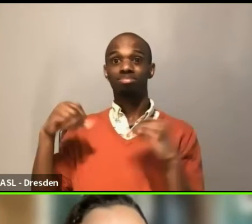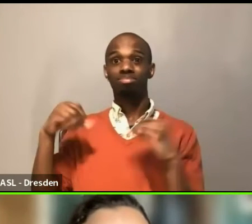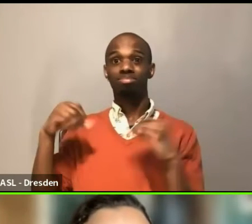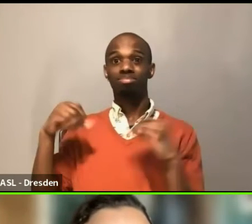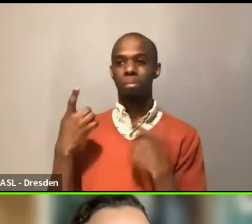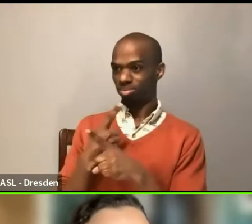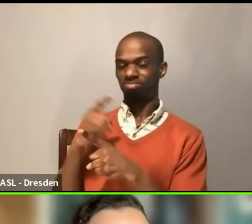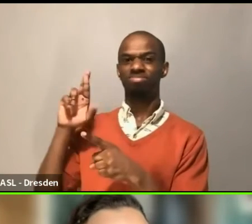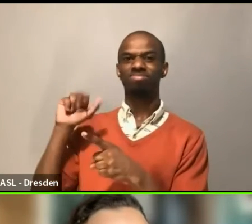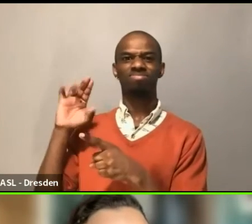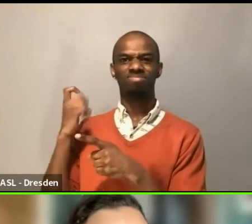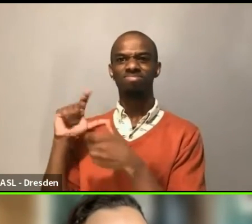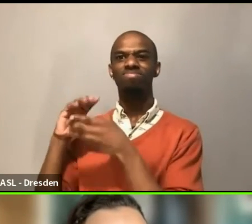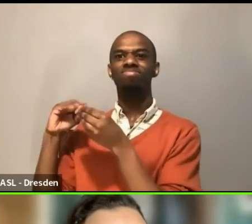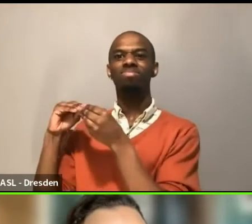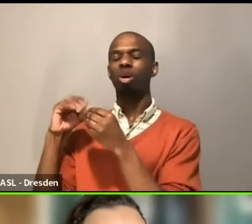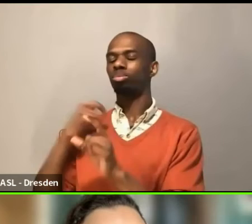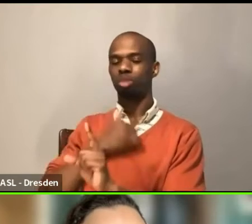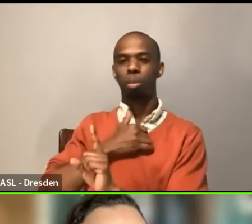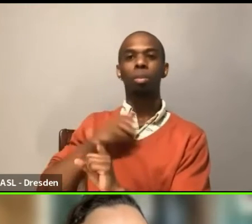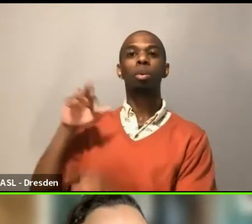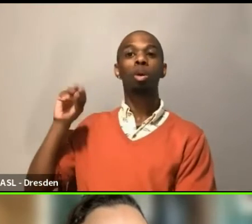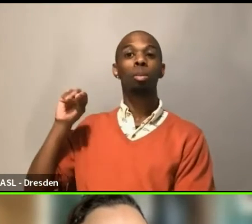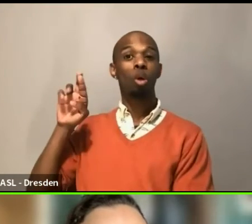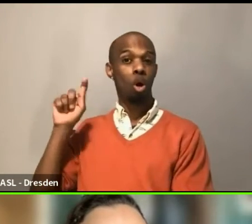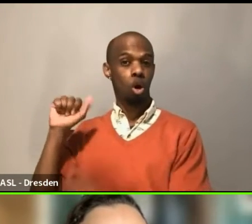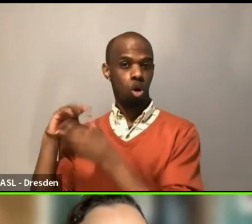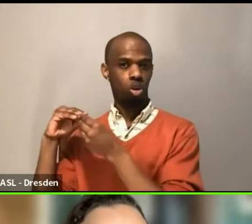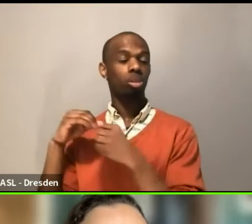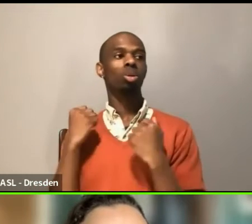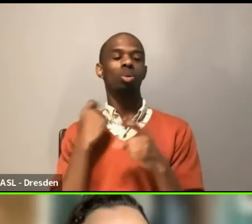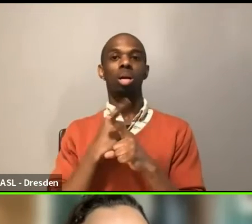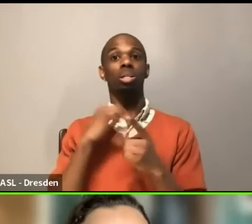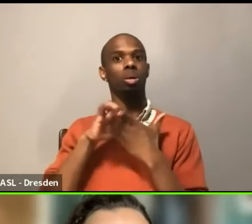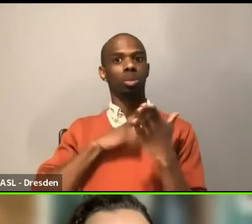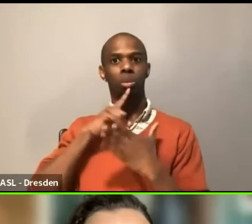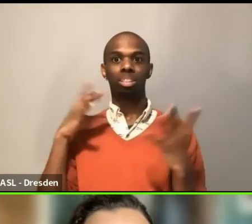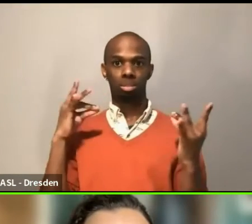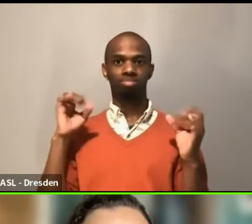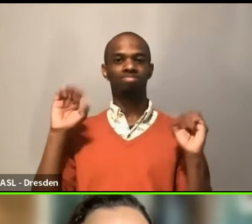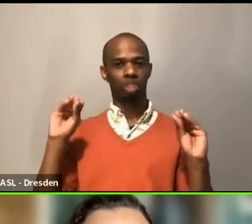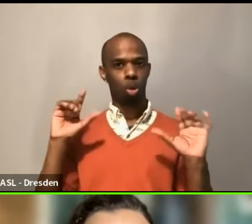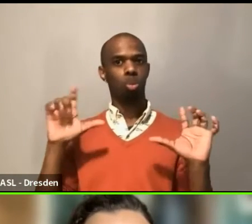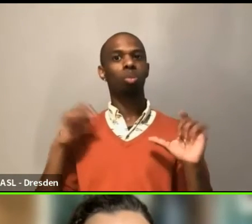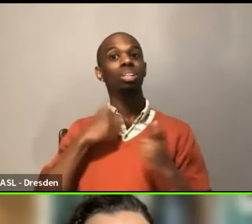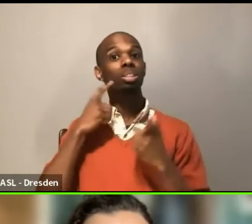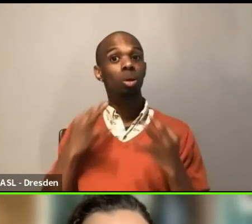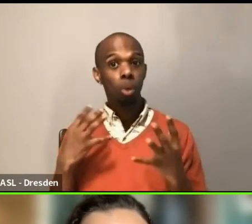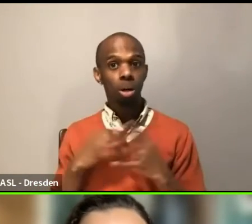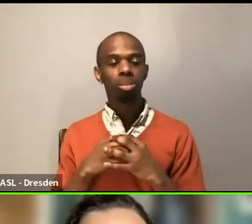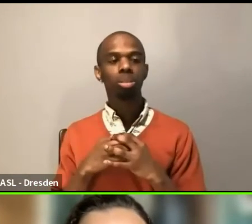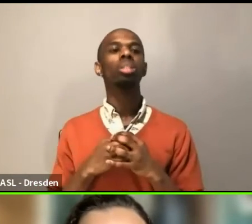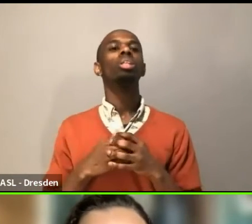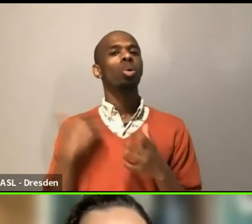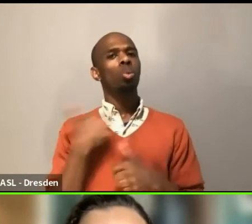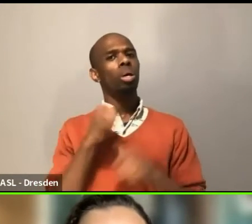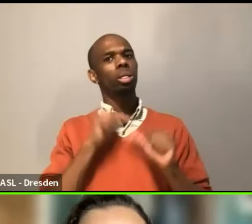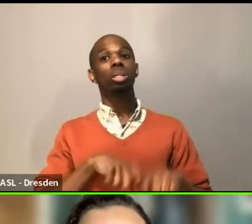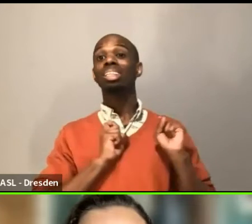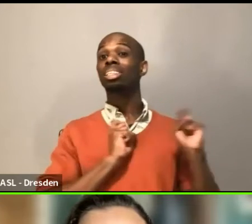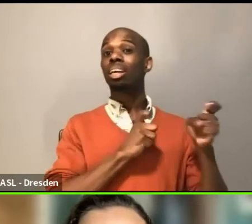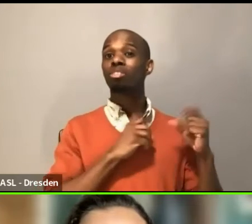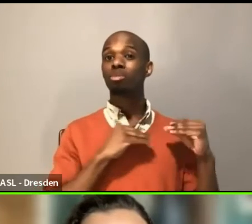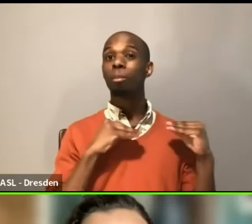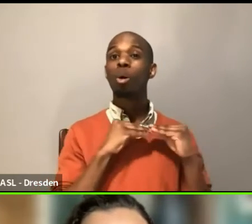the end of the day for us, the decision became this, we could give more money to people if it was a reimbursement, because what's going to happen